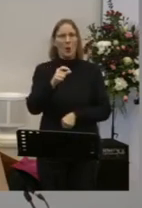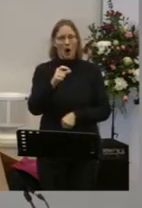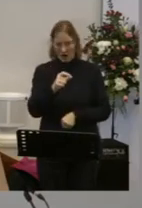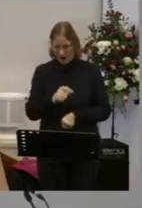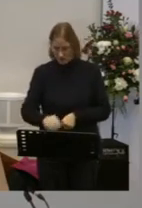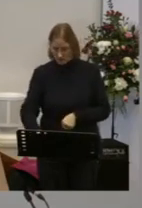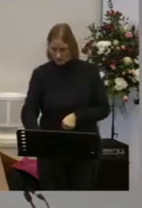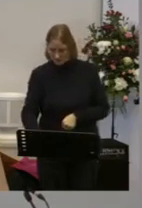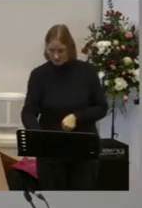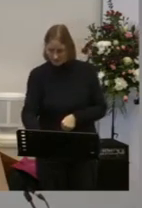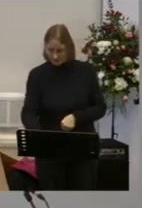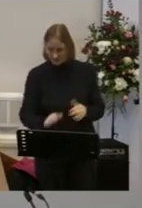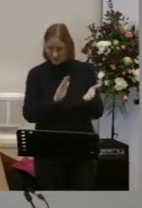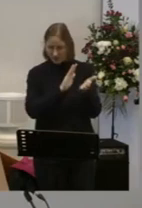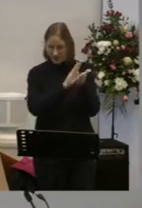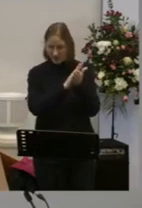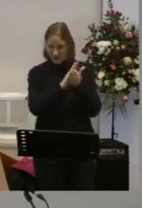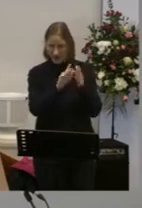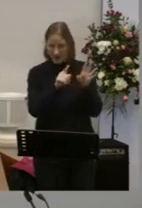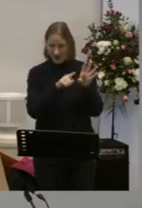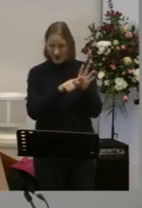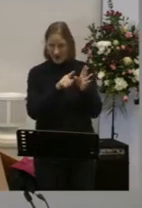Hyathesia Legally Legally